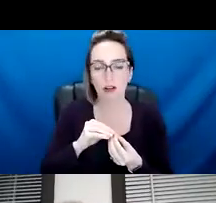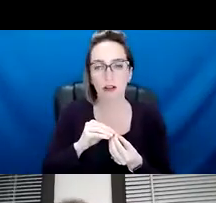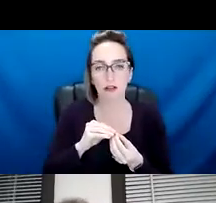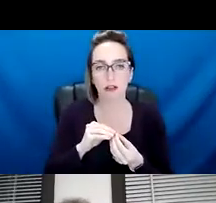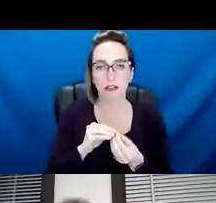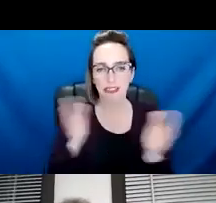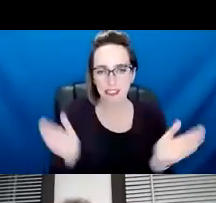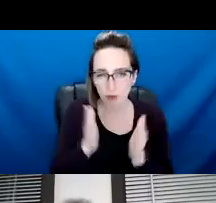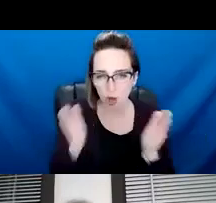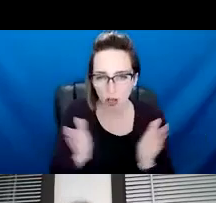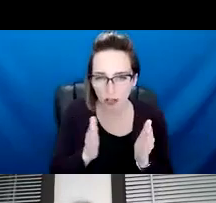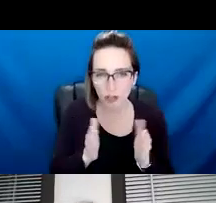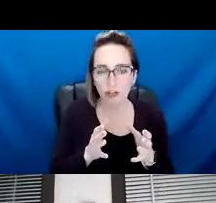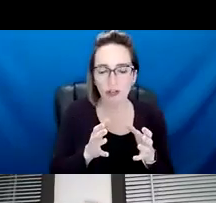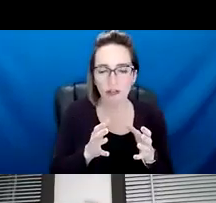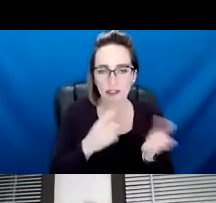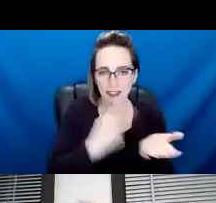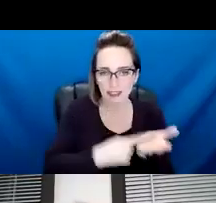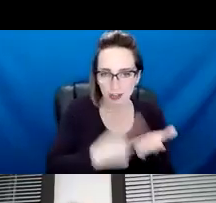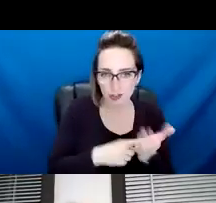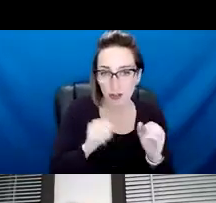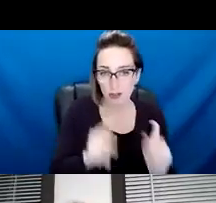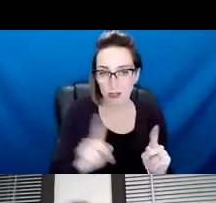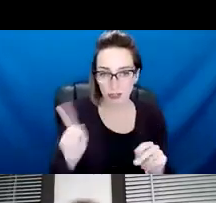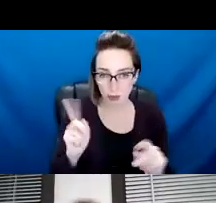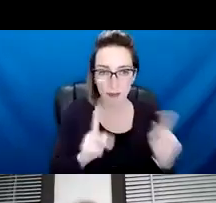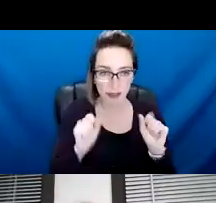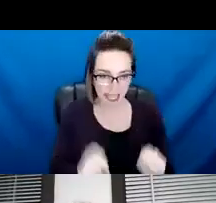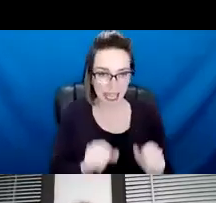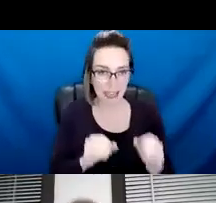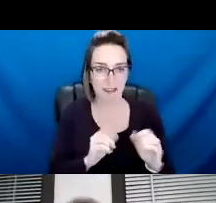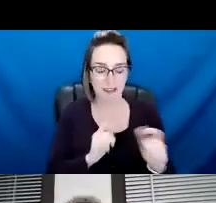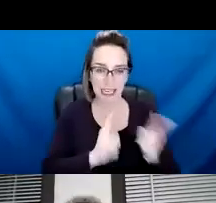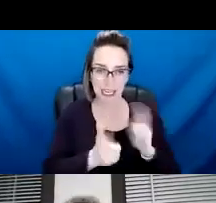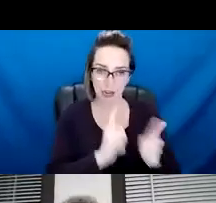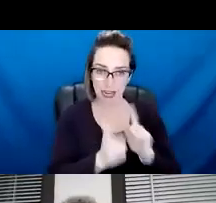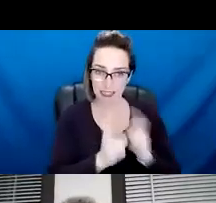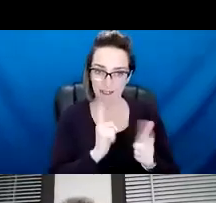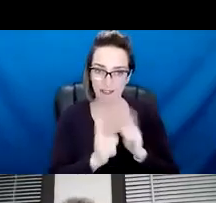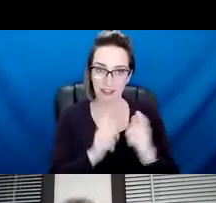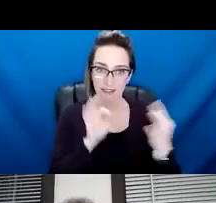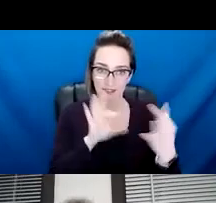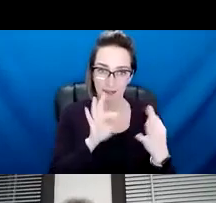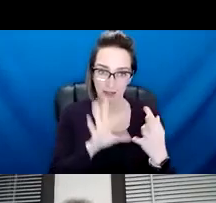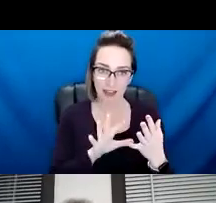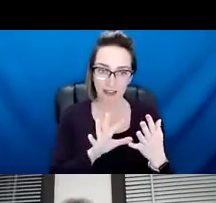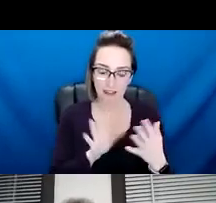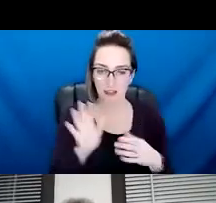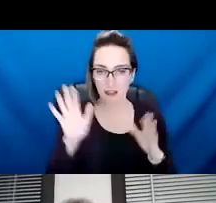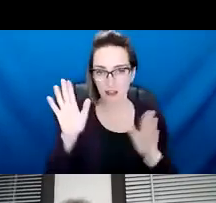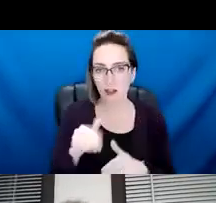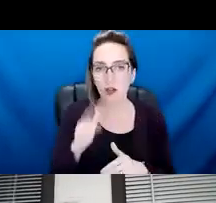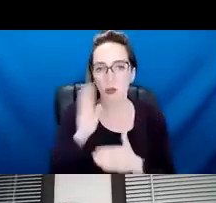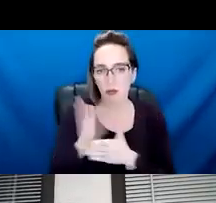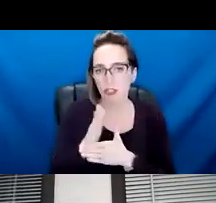smaller engagement circles, um, where we will be able to have more of kind of like that dialogue, um, with folks. So we will be sure to